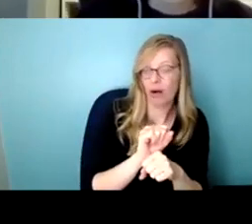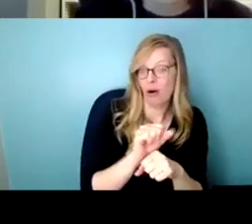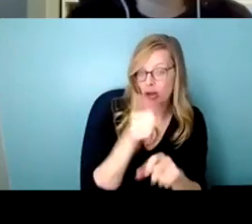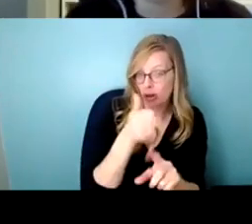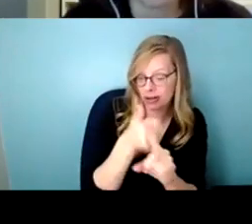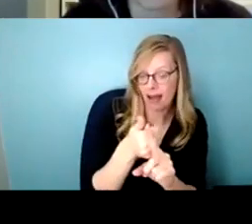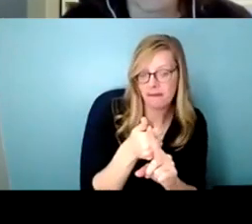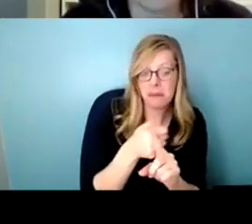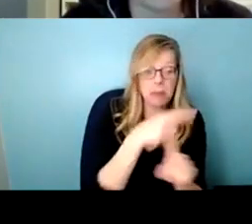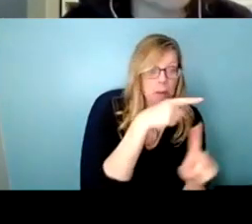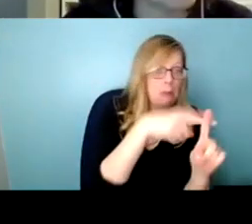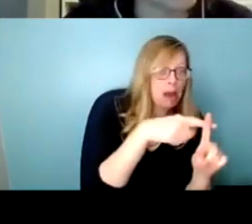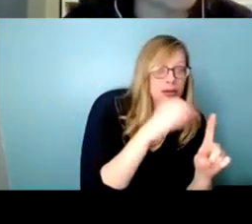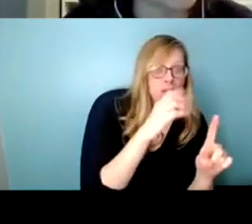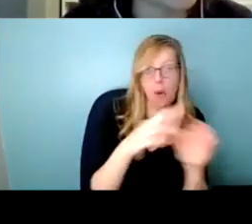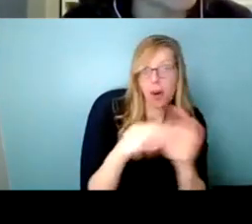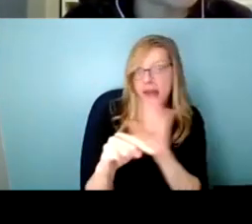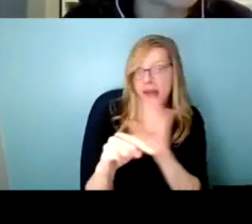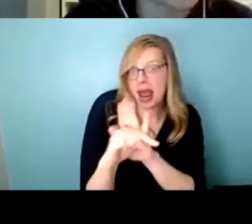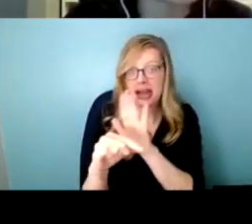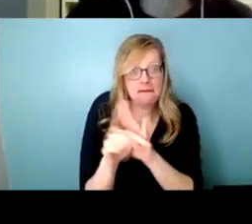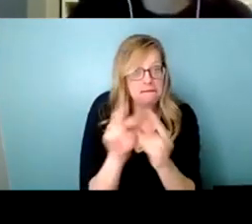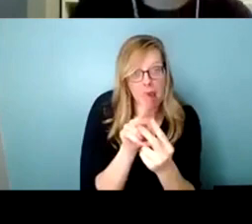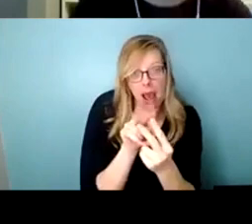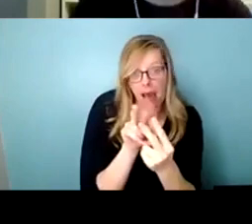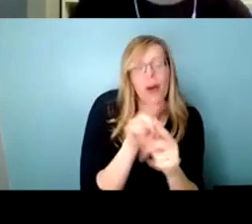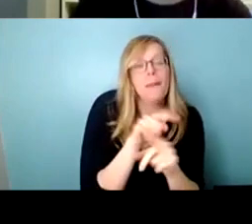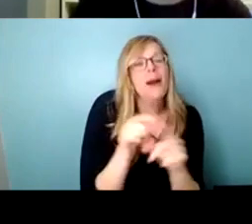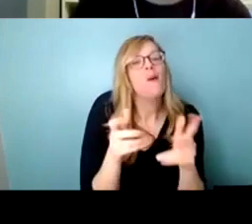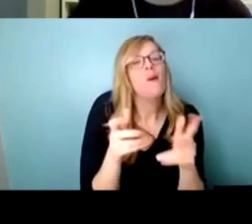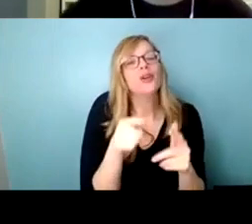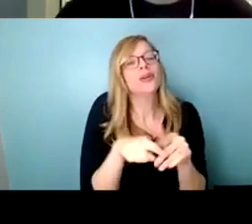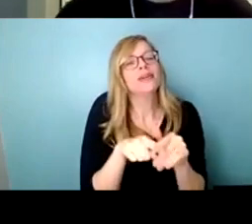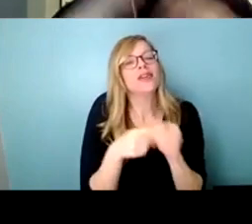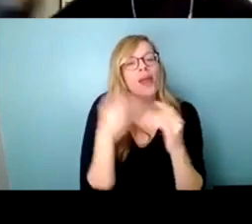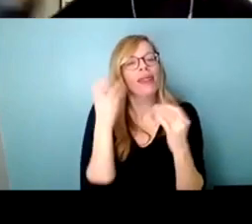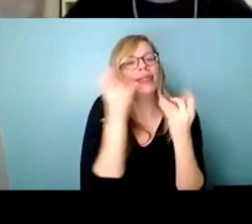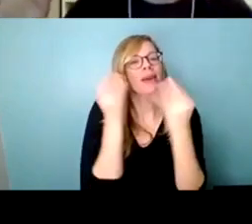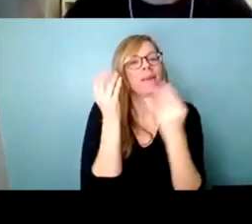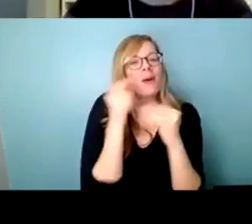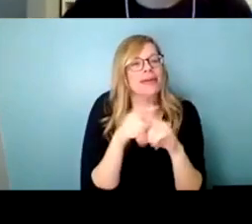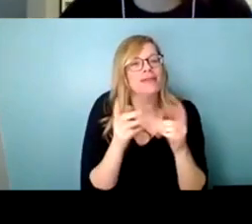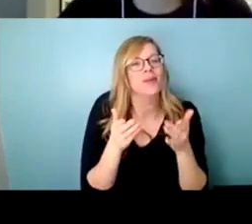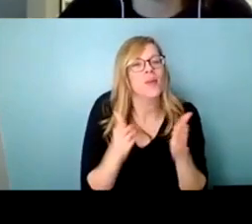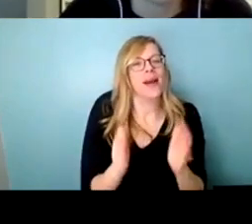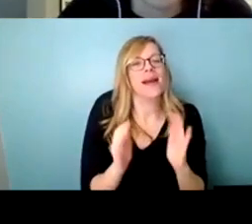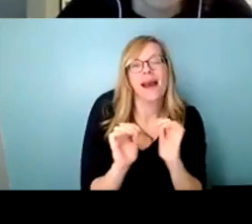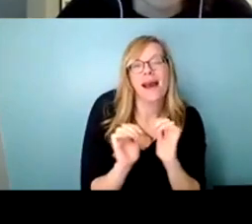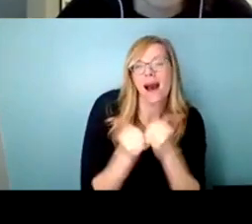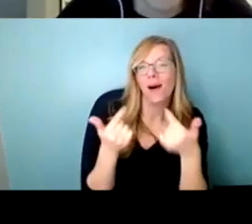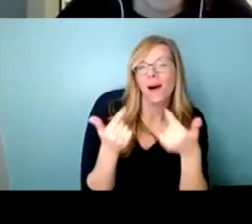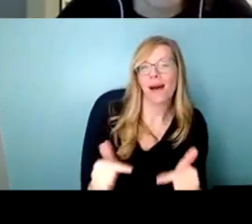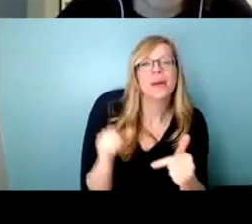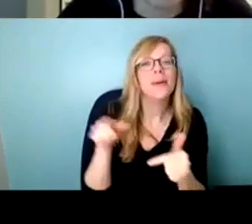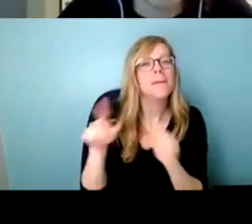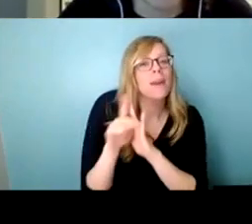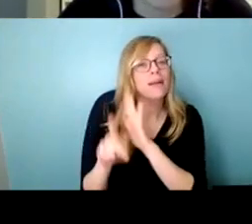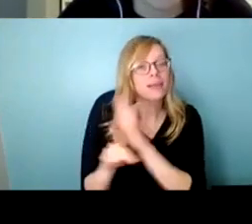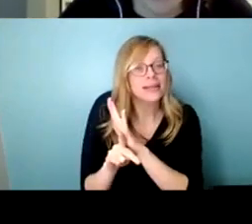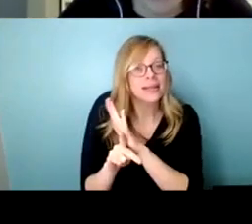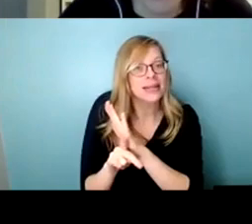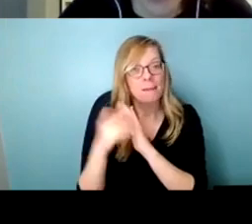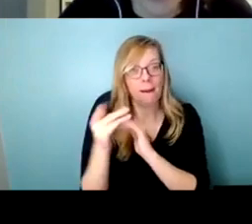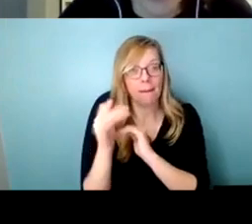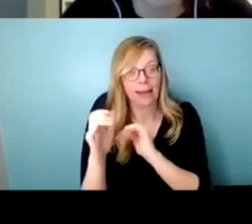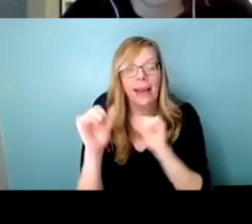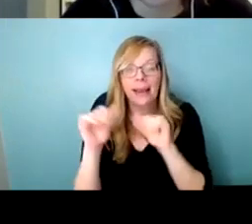um your everyone thinking about all of the different ways that um that public policy